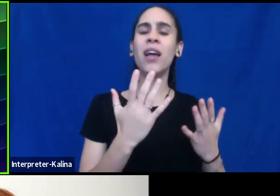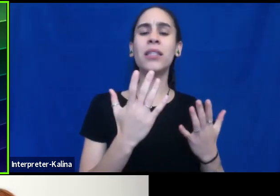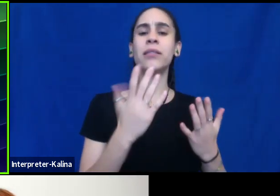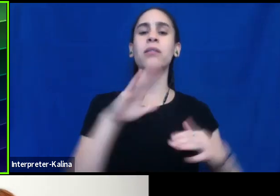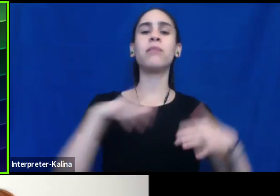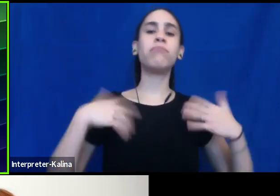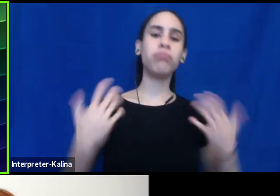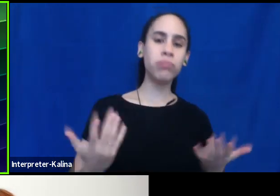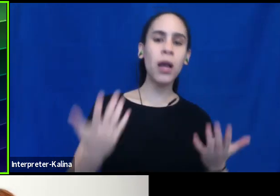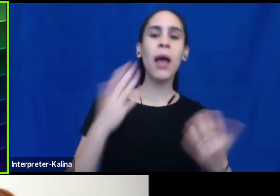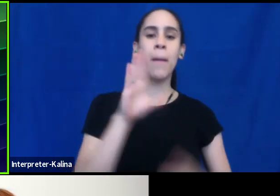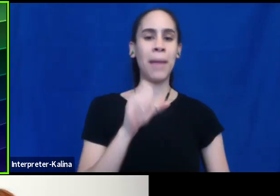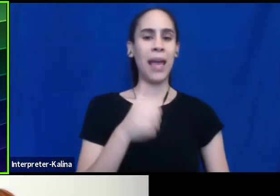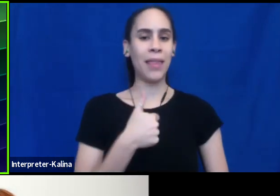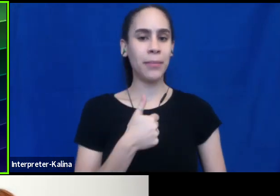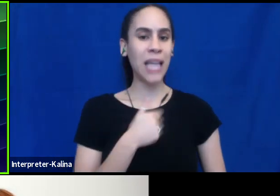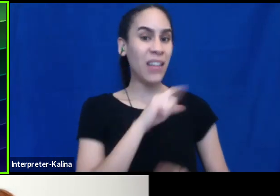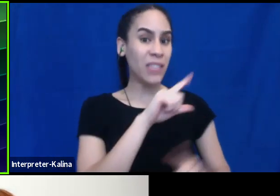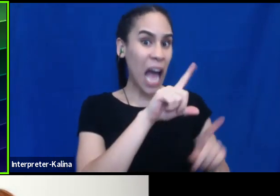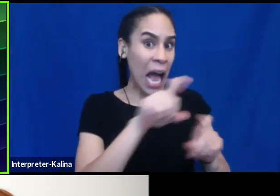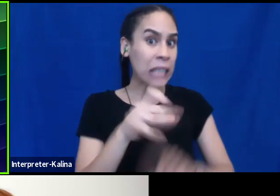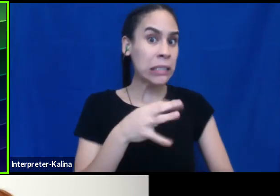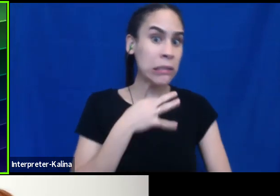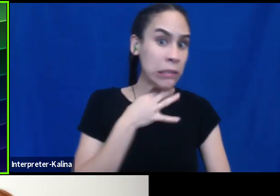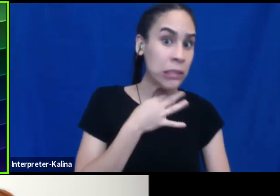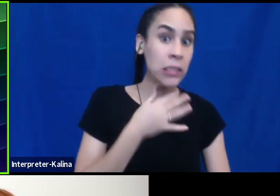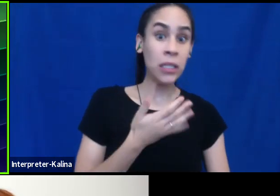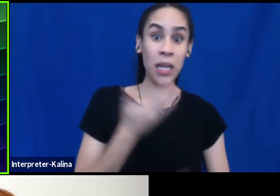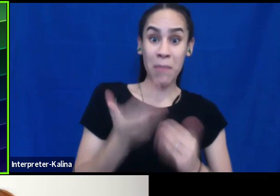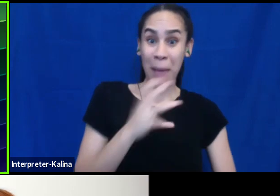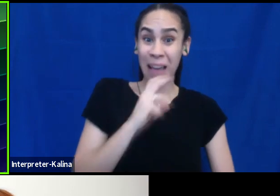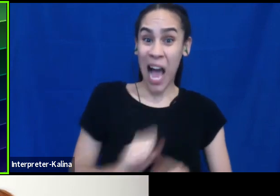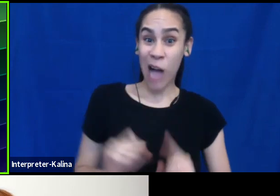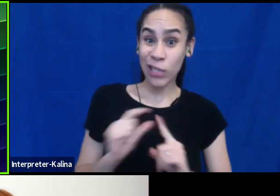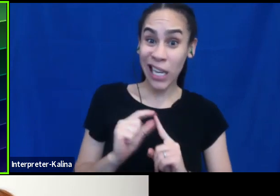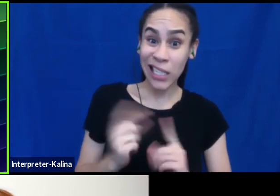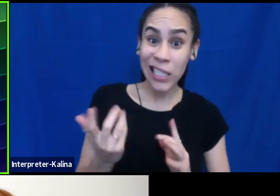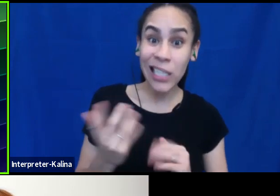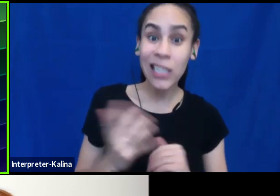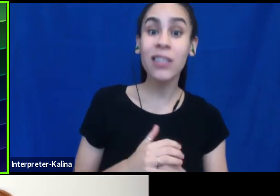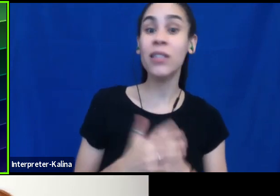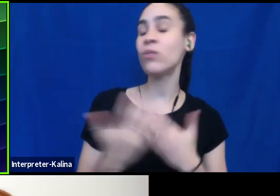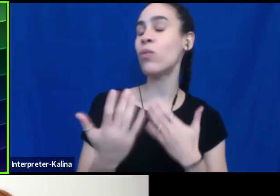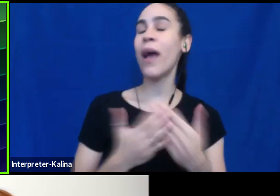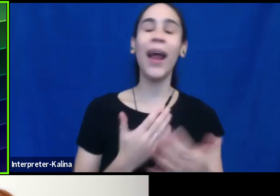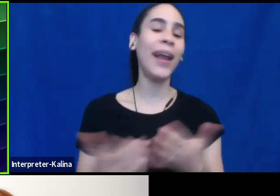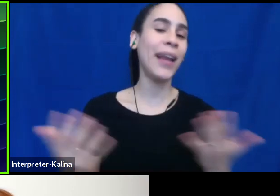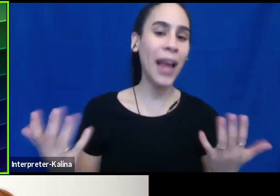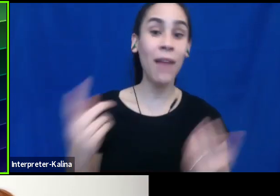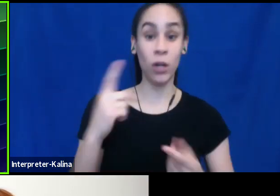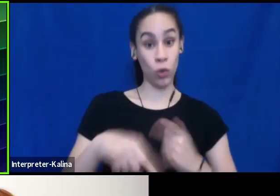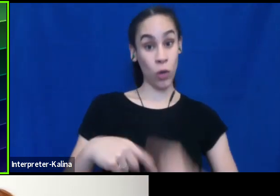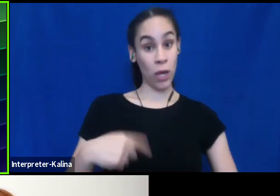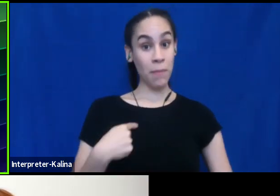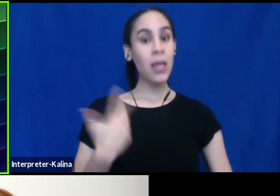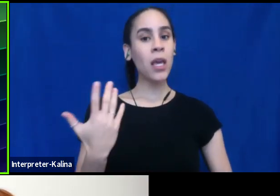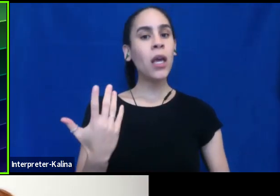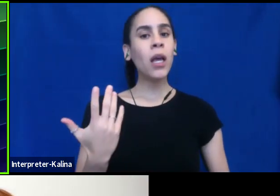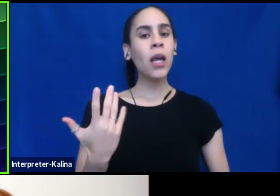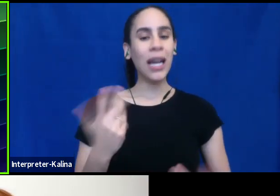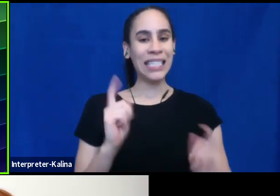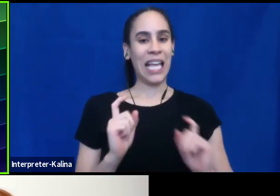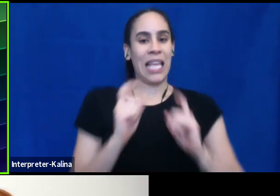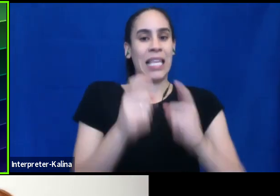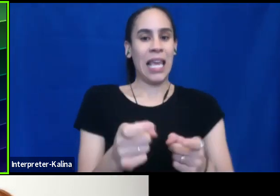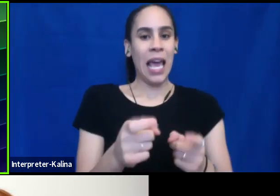and ask those questions that maybe are, you know, outdated or, or whatever. Um, it's, to me, it's kind of a gift that we can give to